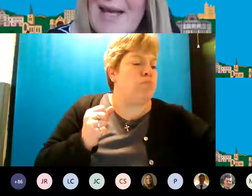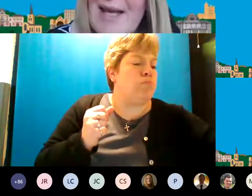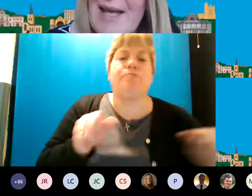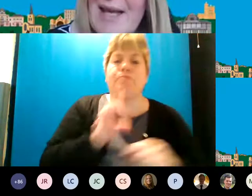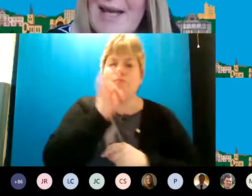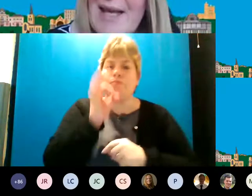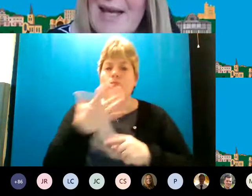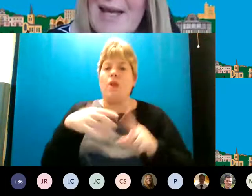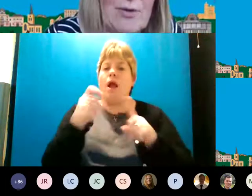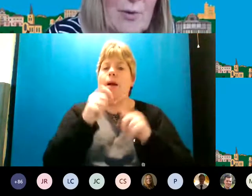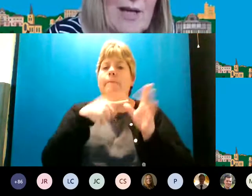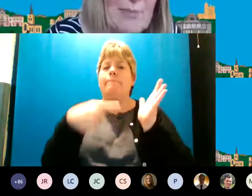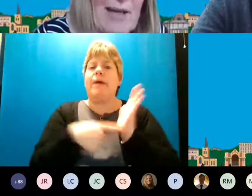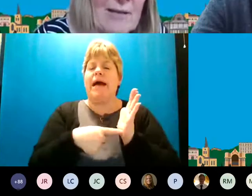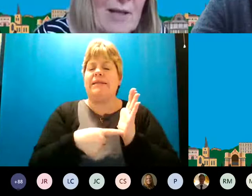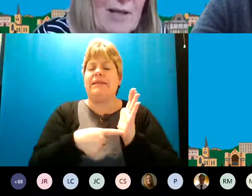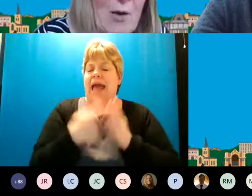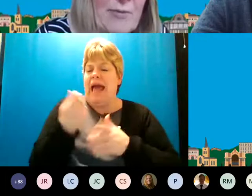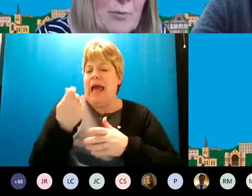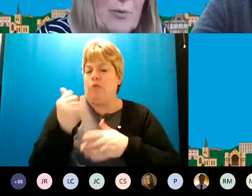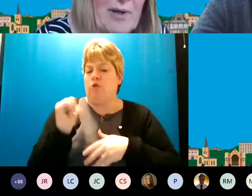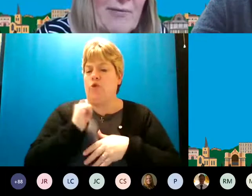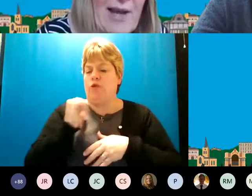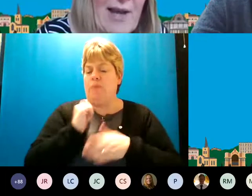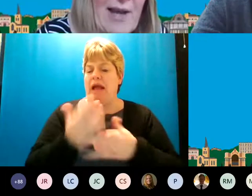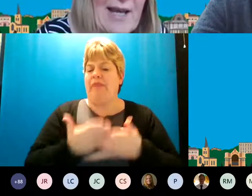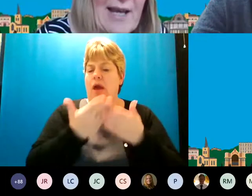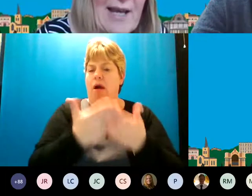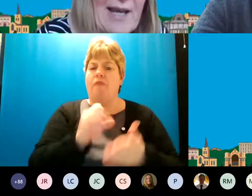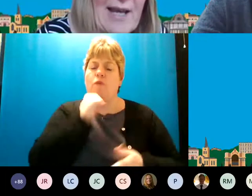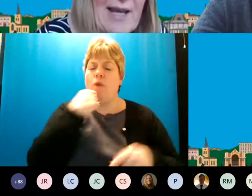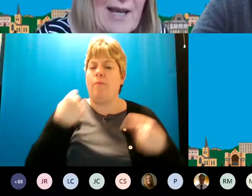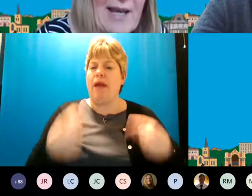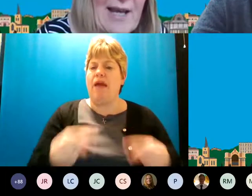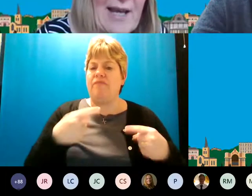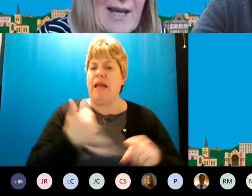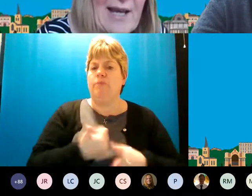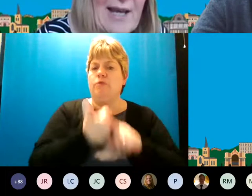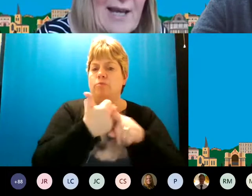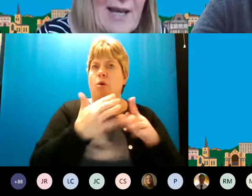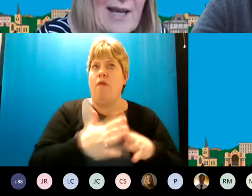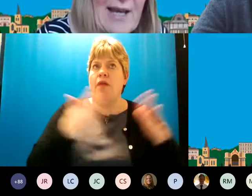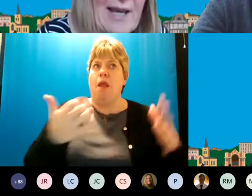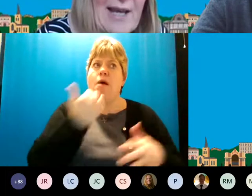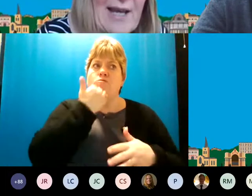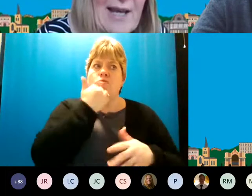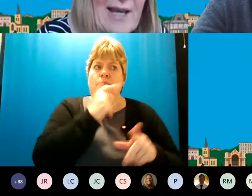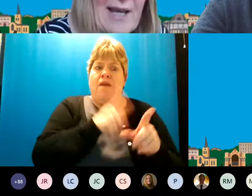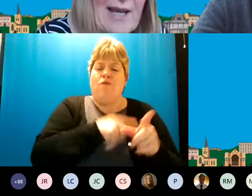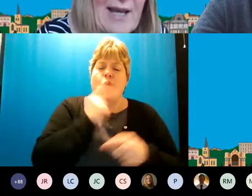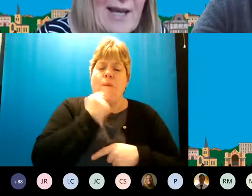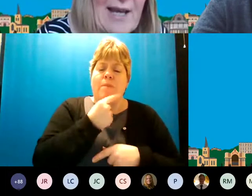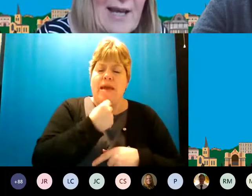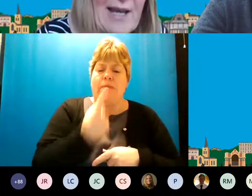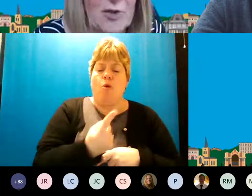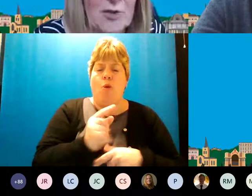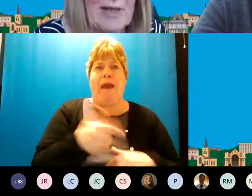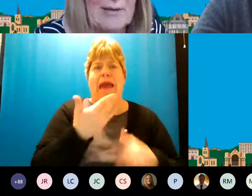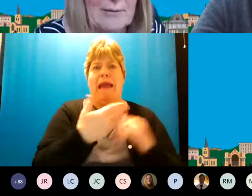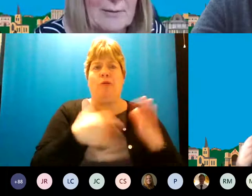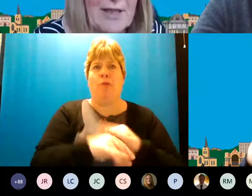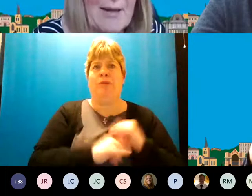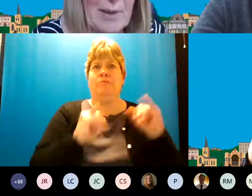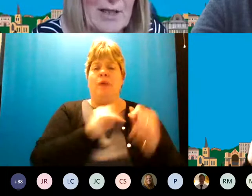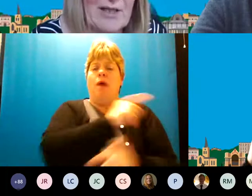pat and it was how soon do you expect that the offer will be available to support the large numbers of young people who are ending up in acute